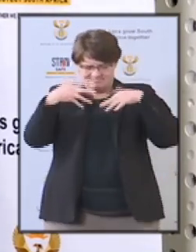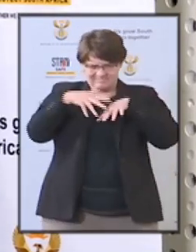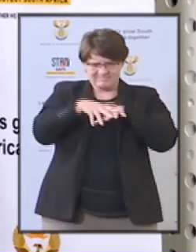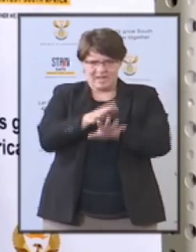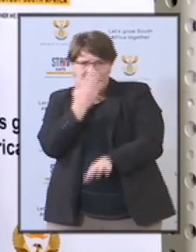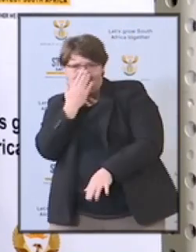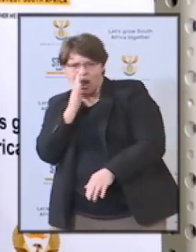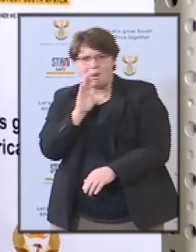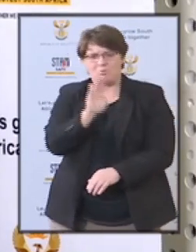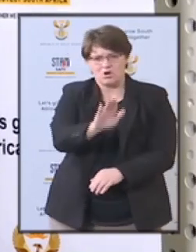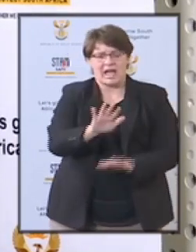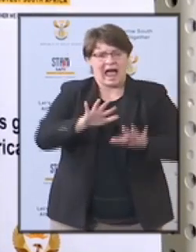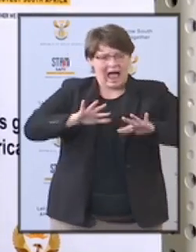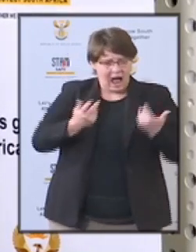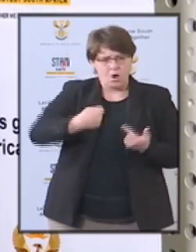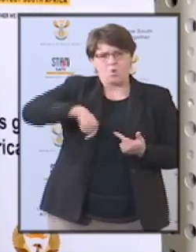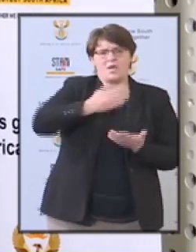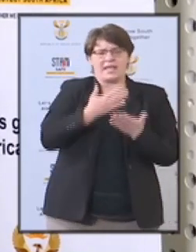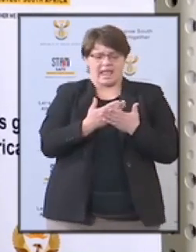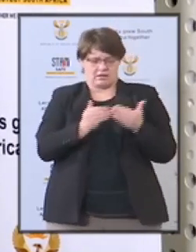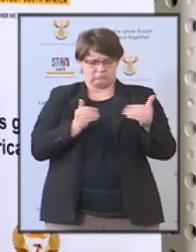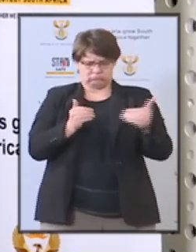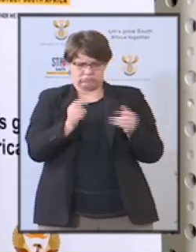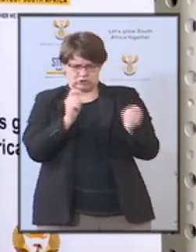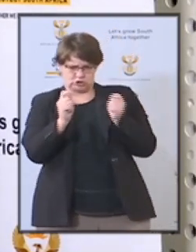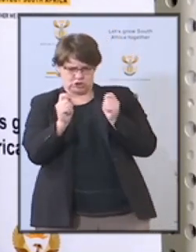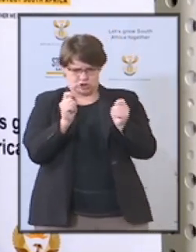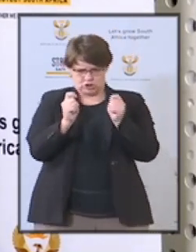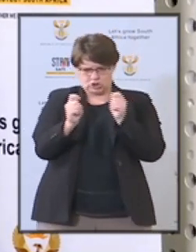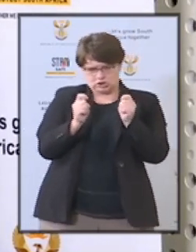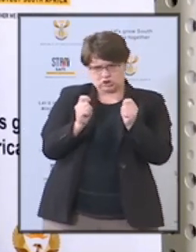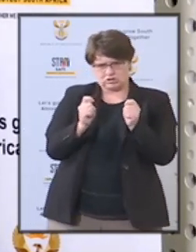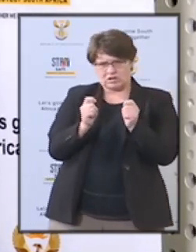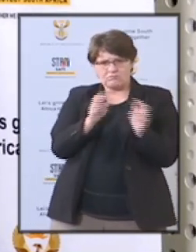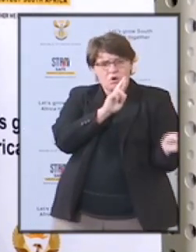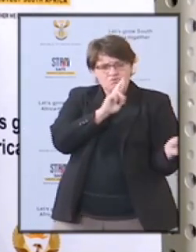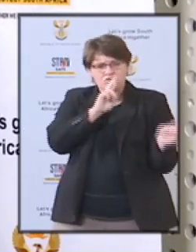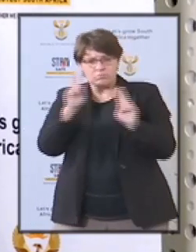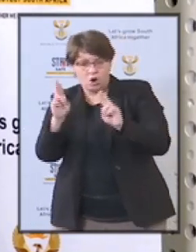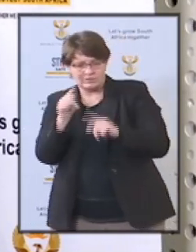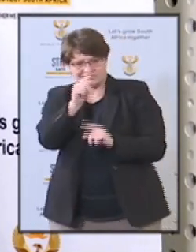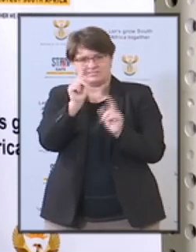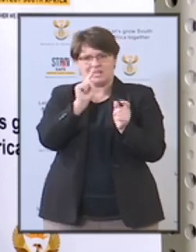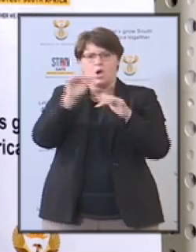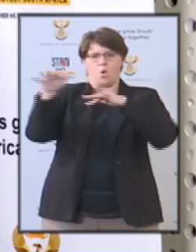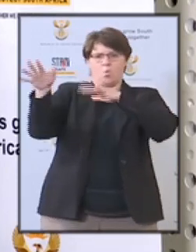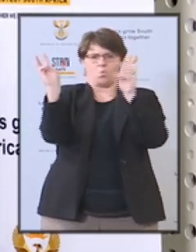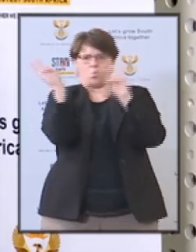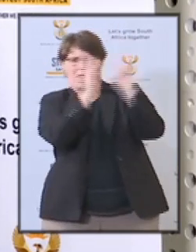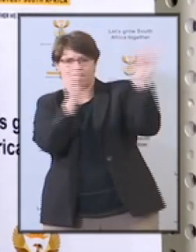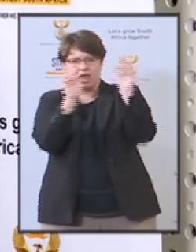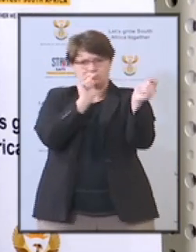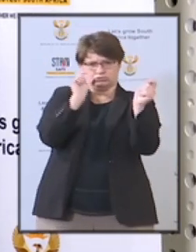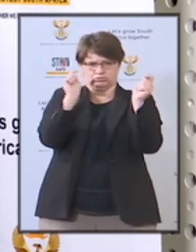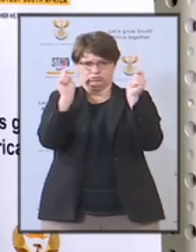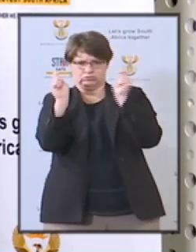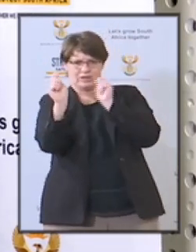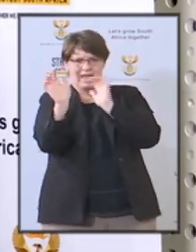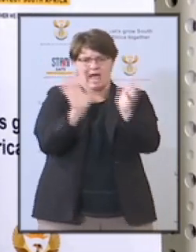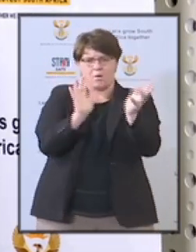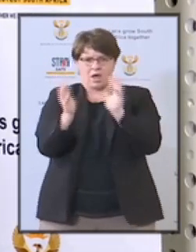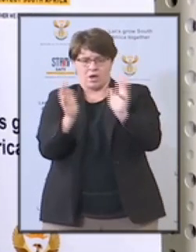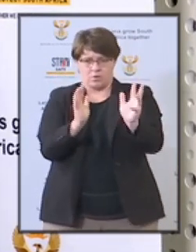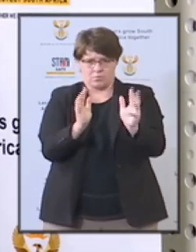management of adaptation measures in response to the impacts of climate change. Now that it has been adopted,